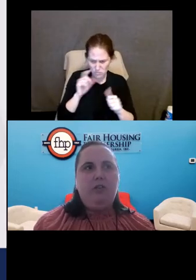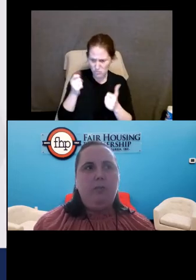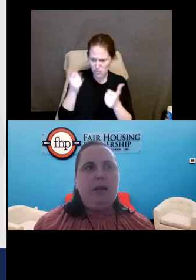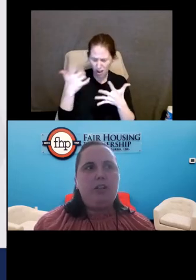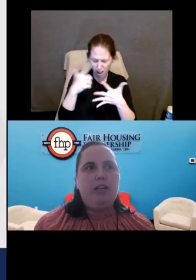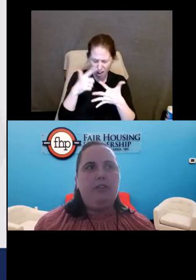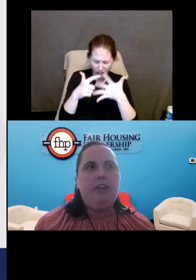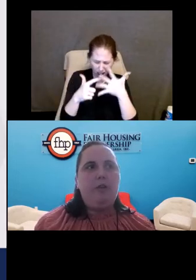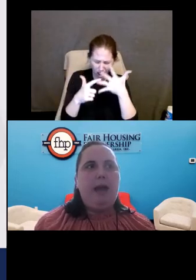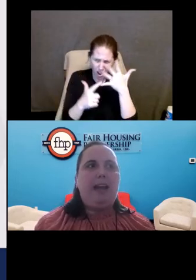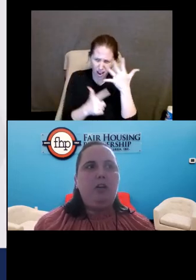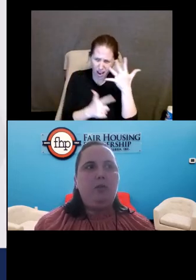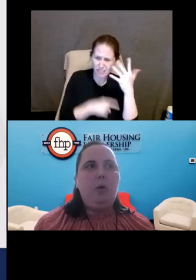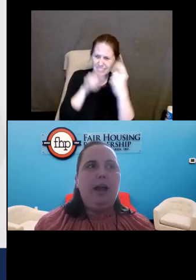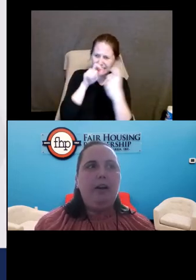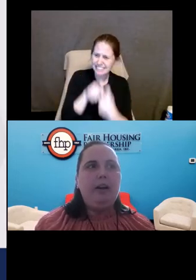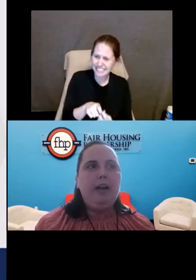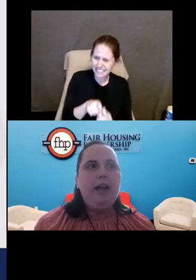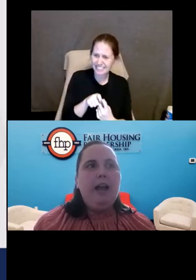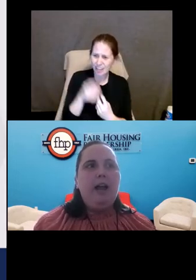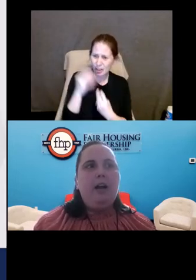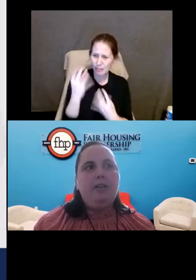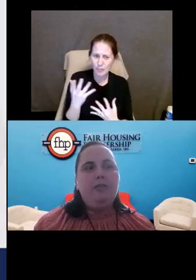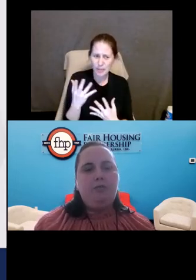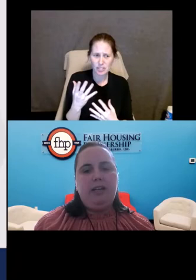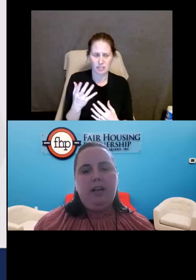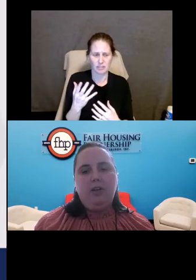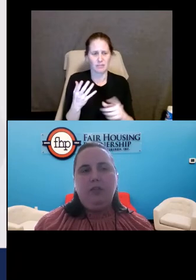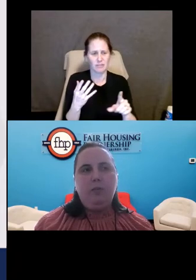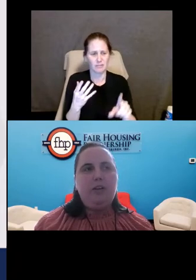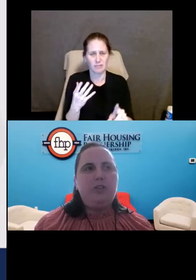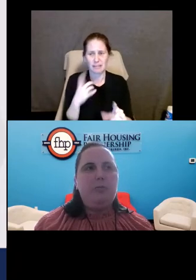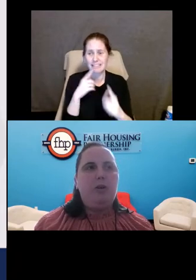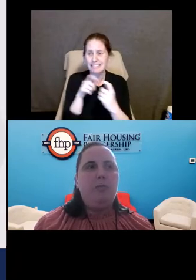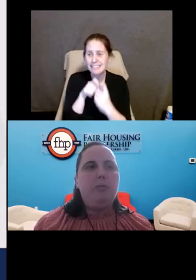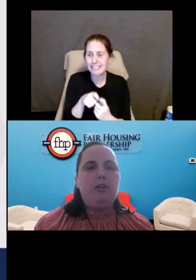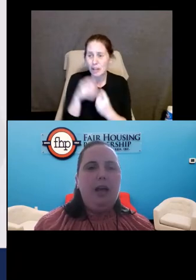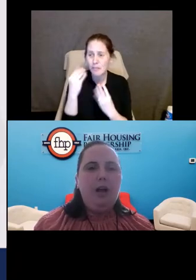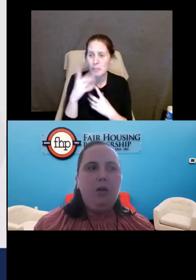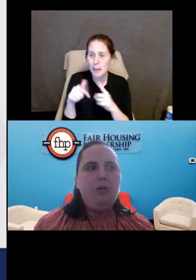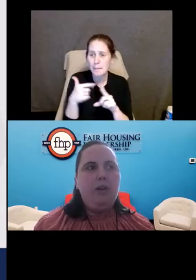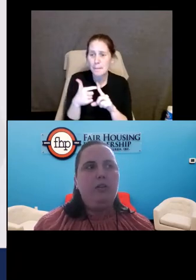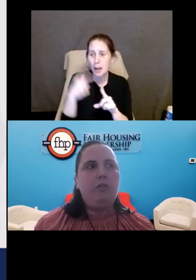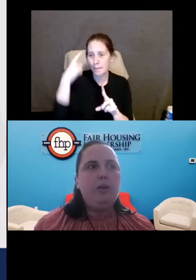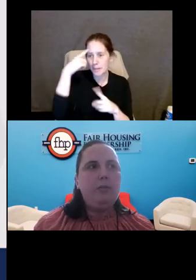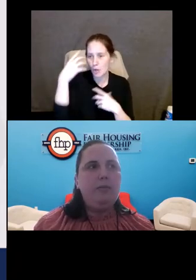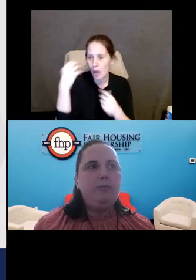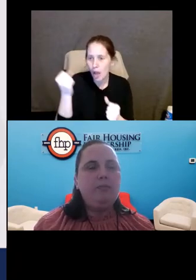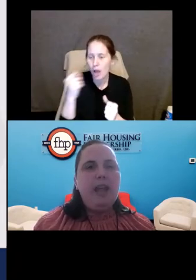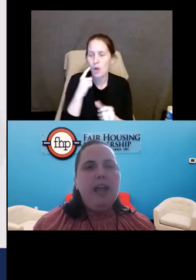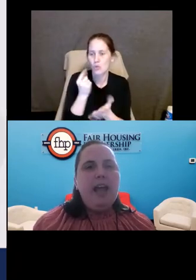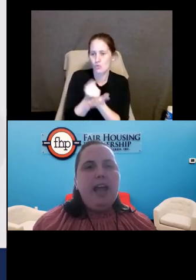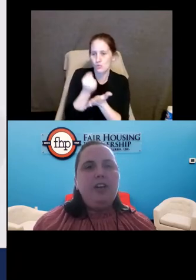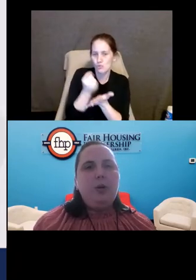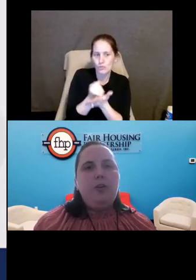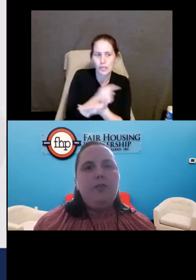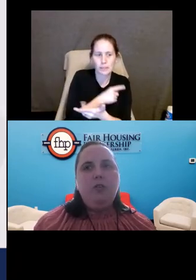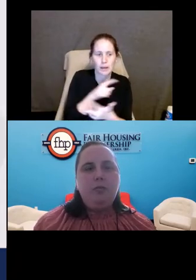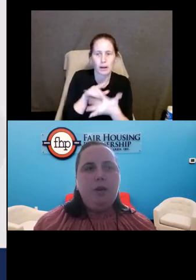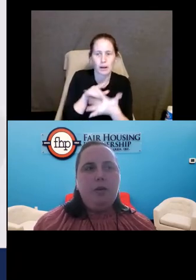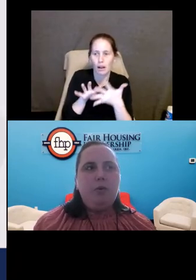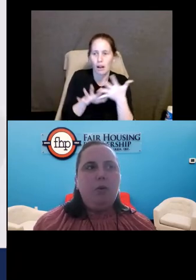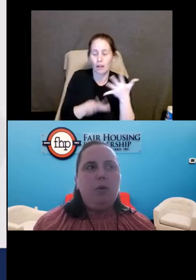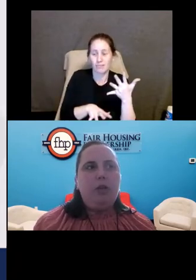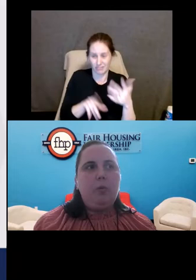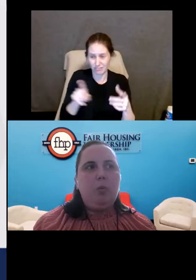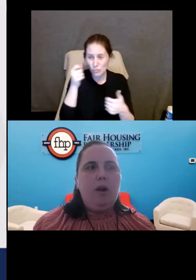detailed information that the packet required. Uh, detailed information about her mental health and her treatment. And so if